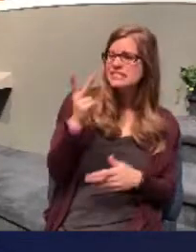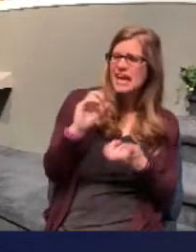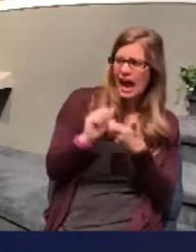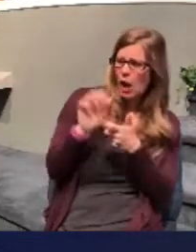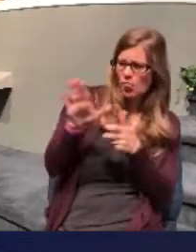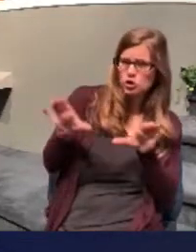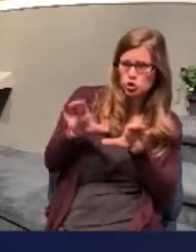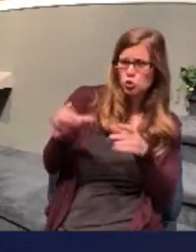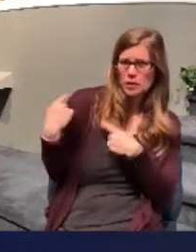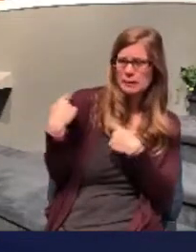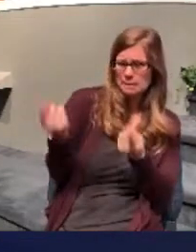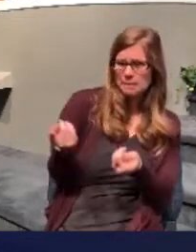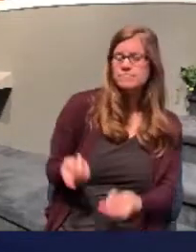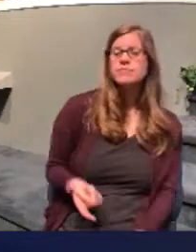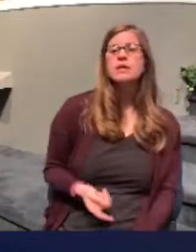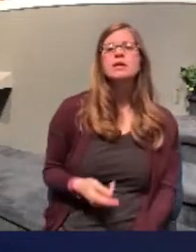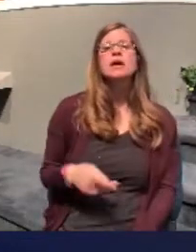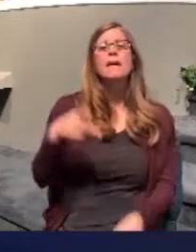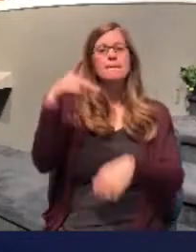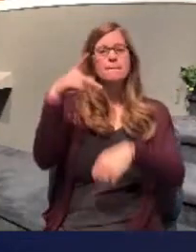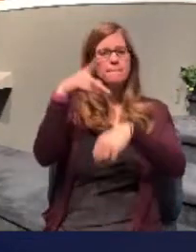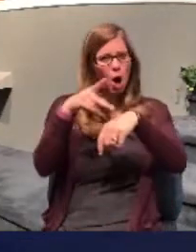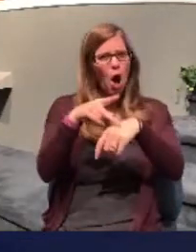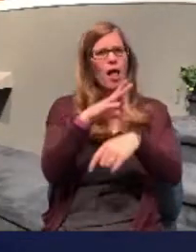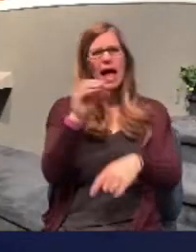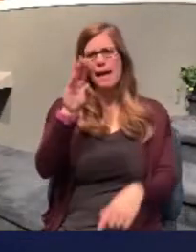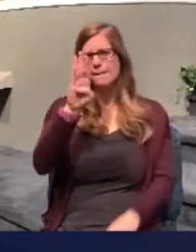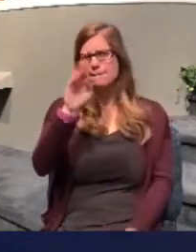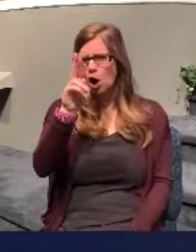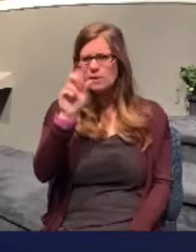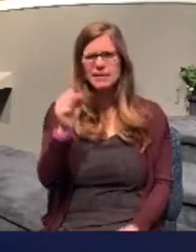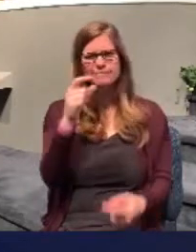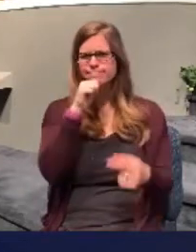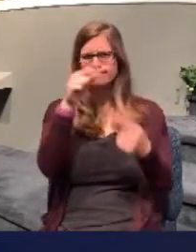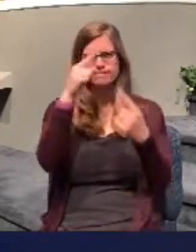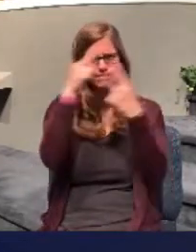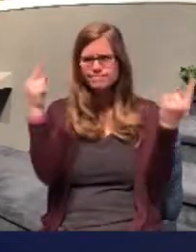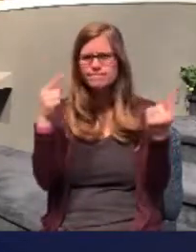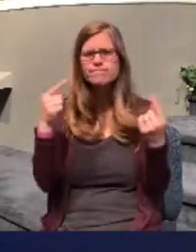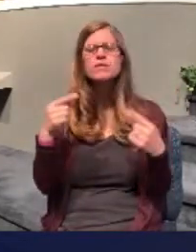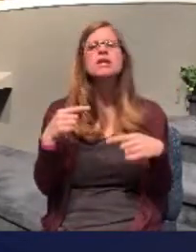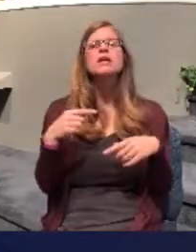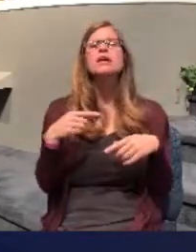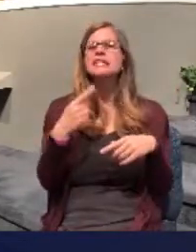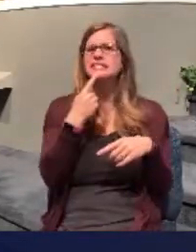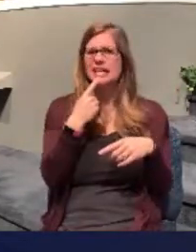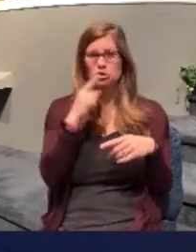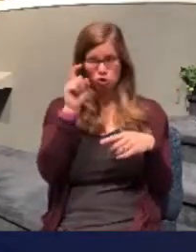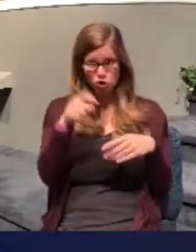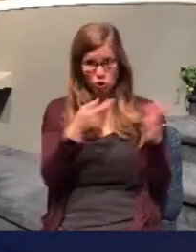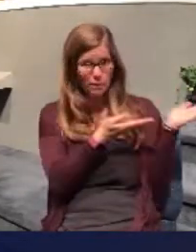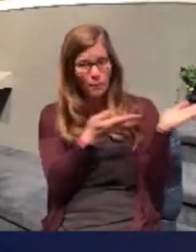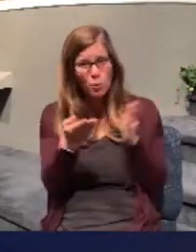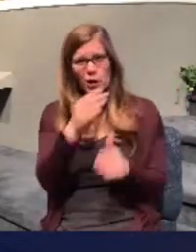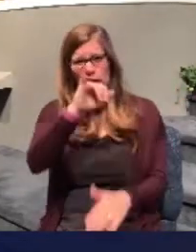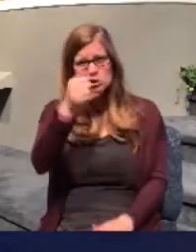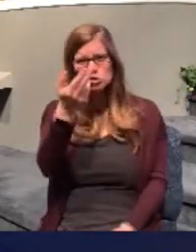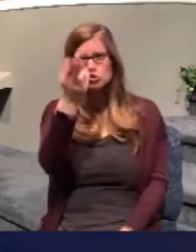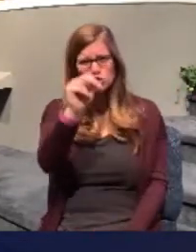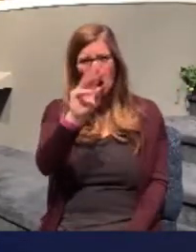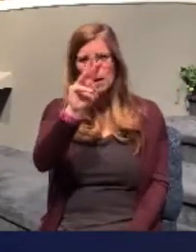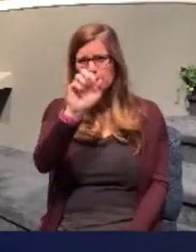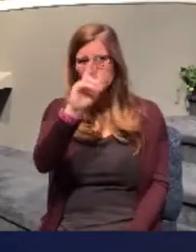do. But Paul and Barnabas had a disagreement as to whether to take John Mark with them or not. So